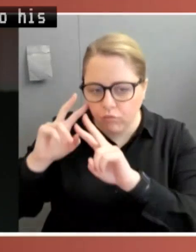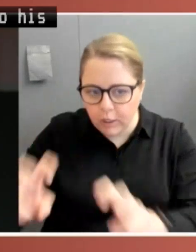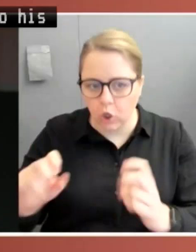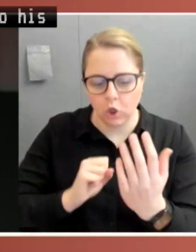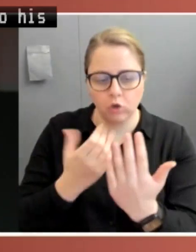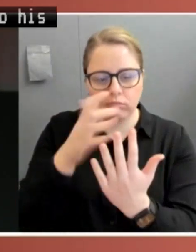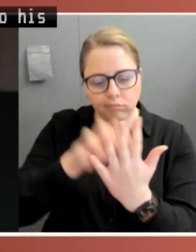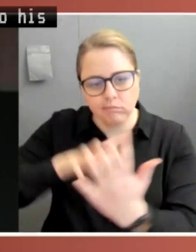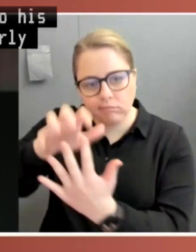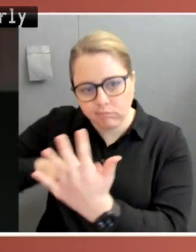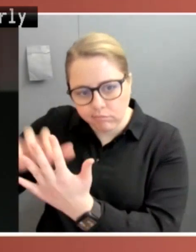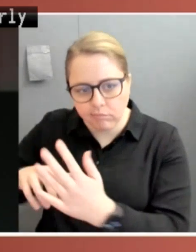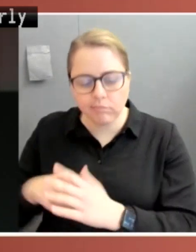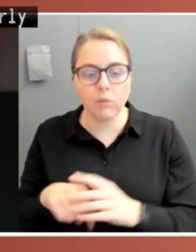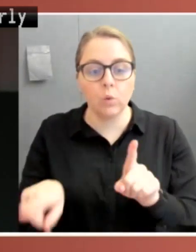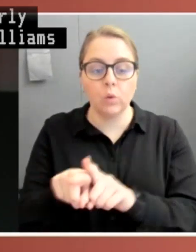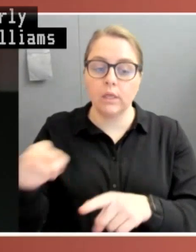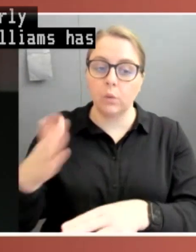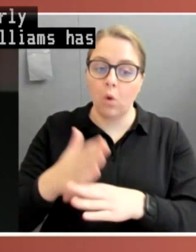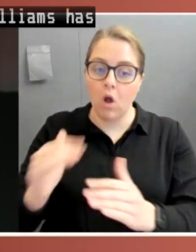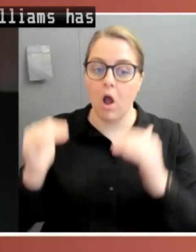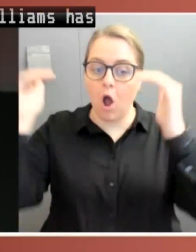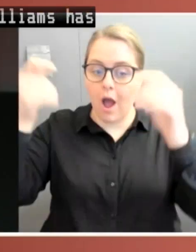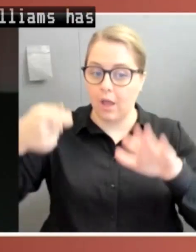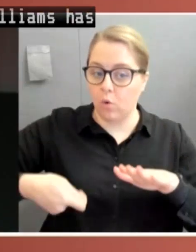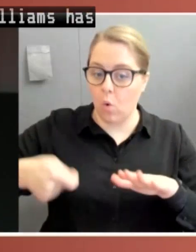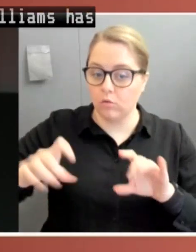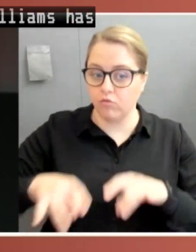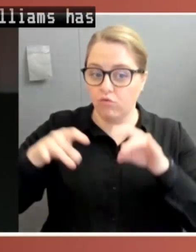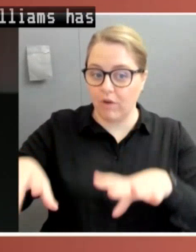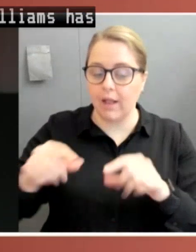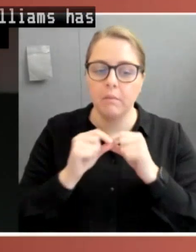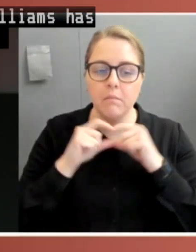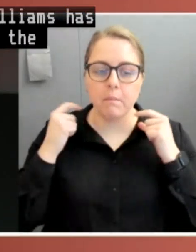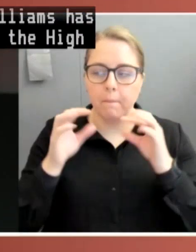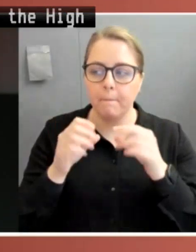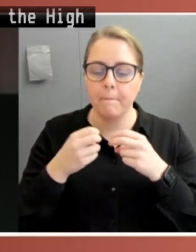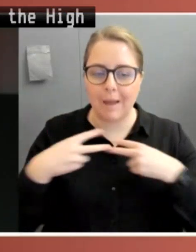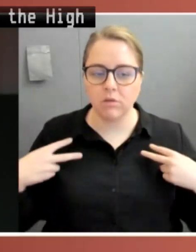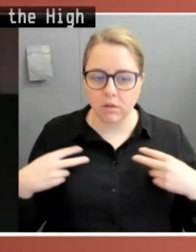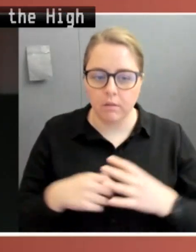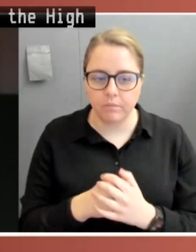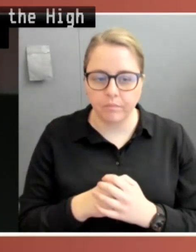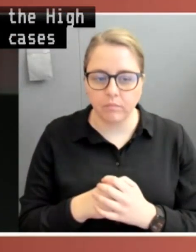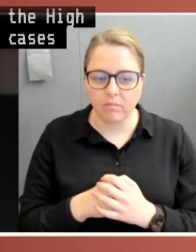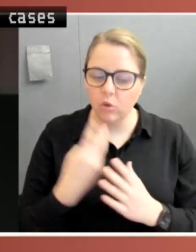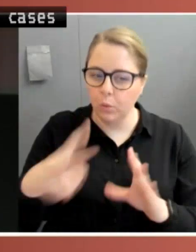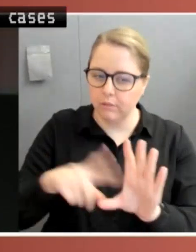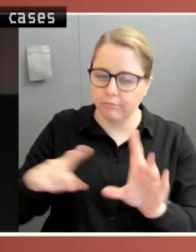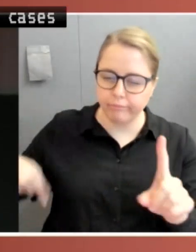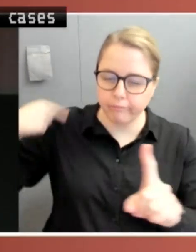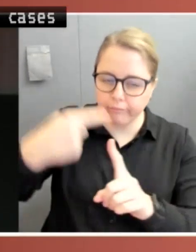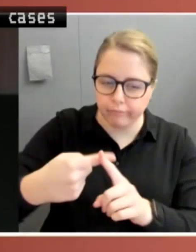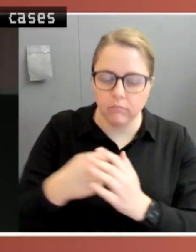as a barrister in the High Court of Australia in many cases over the past two decades concerning matters such as freedom of speech,